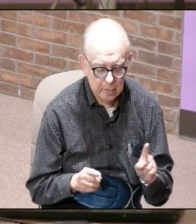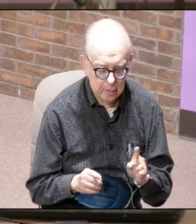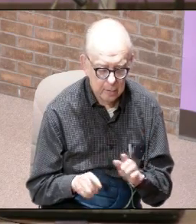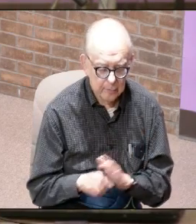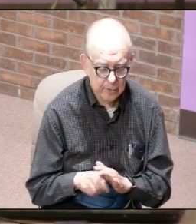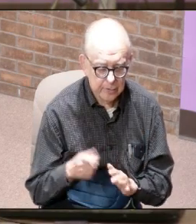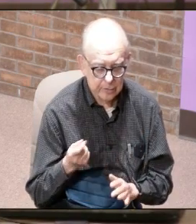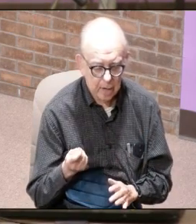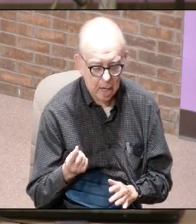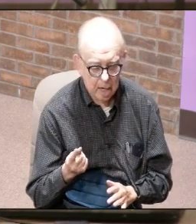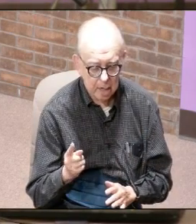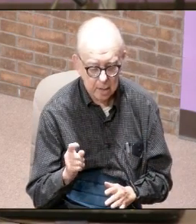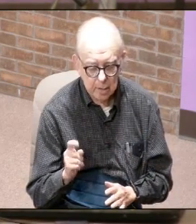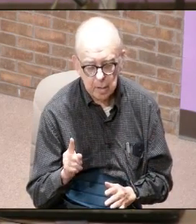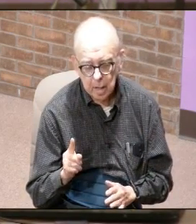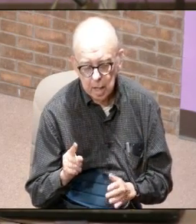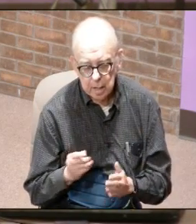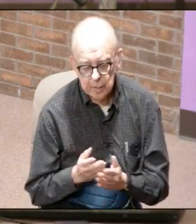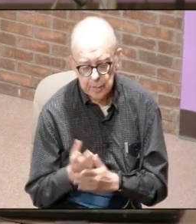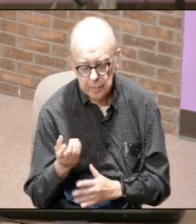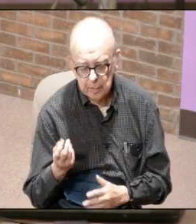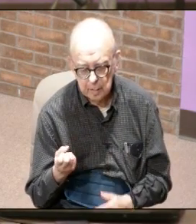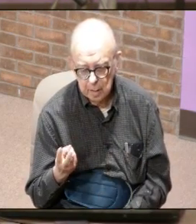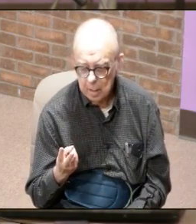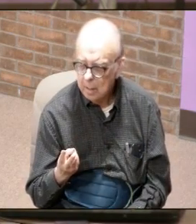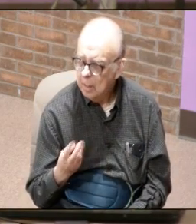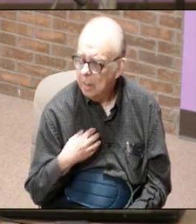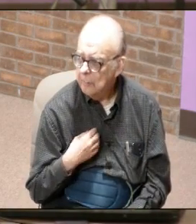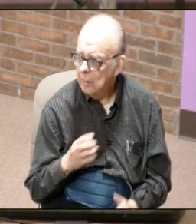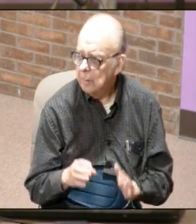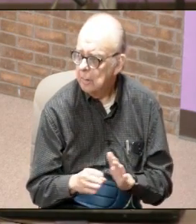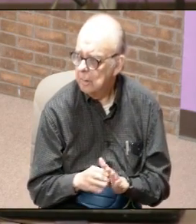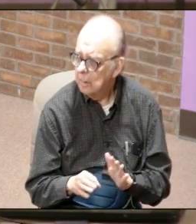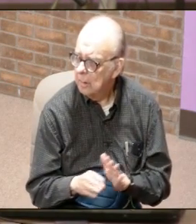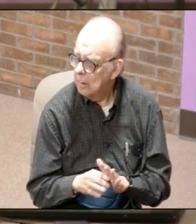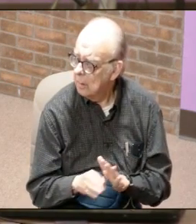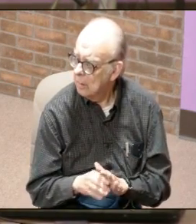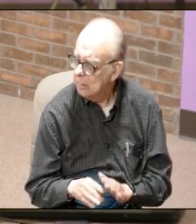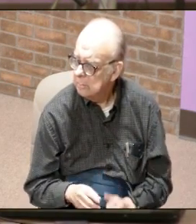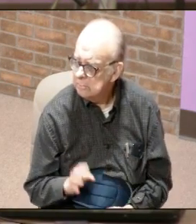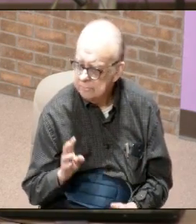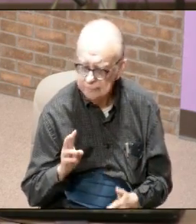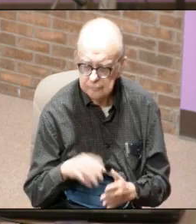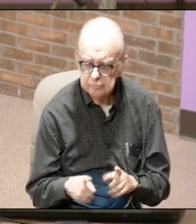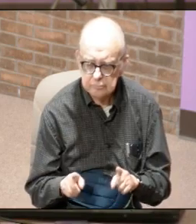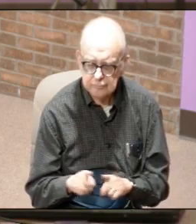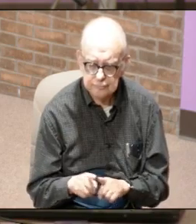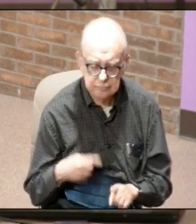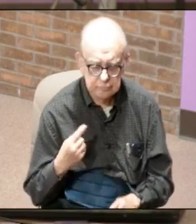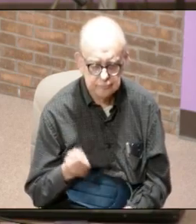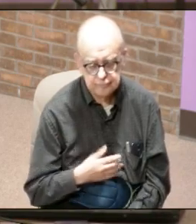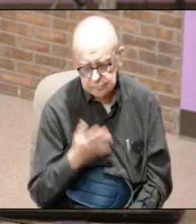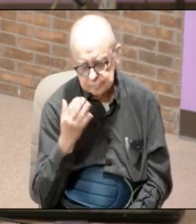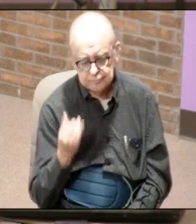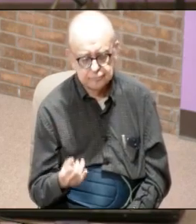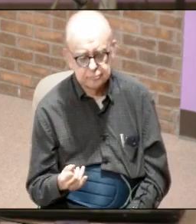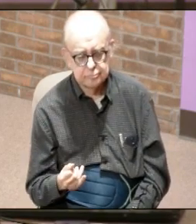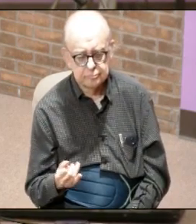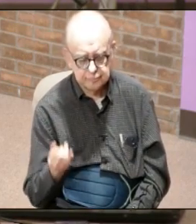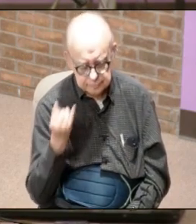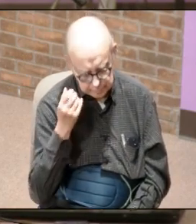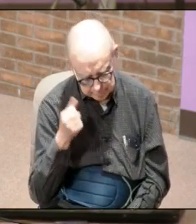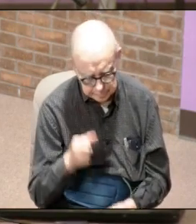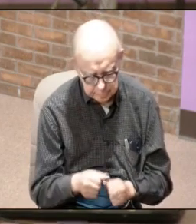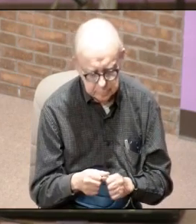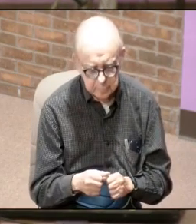through twelve and they'll have them on the screen and so you can kind of read along with us because if you